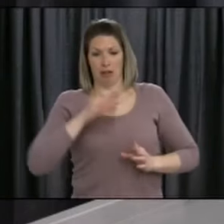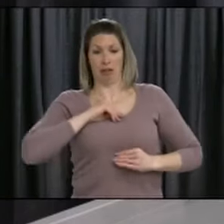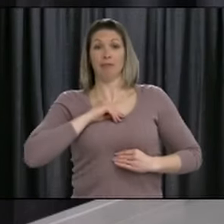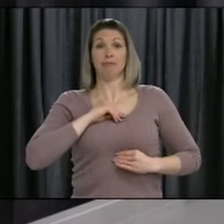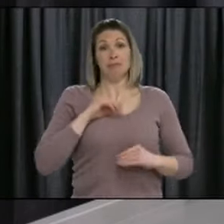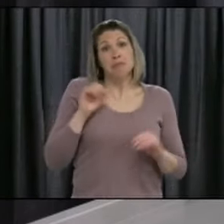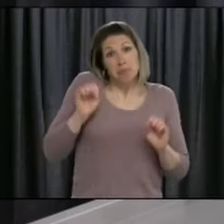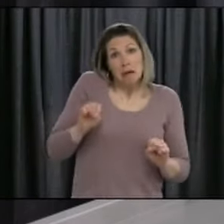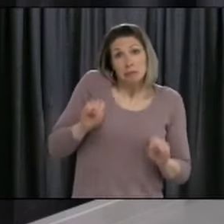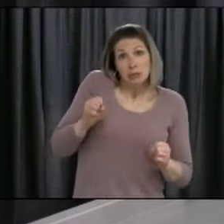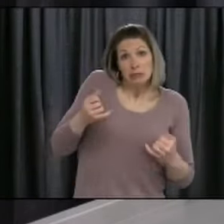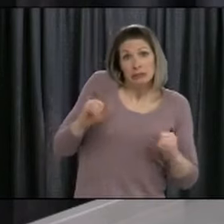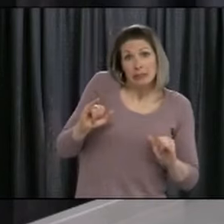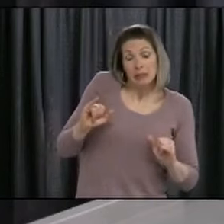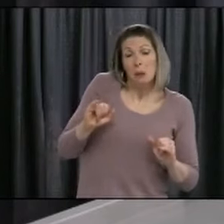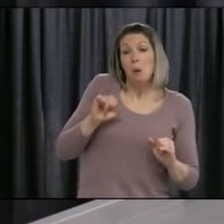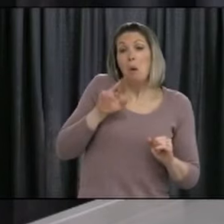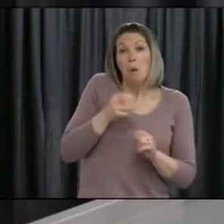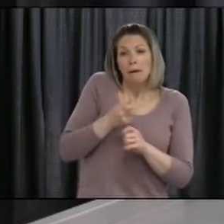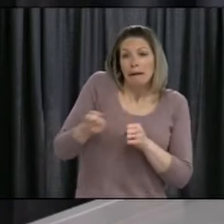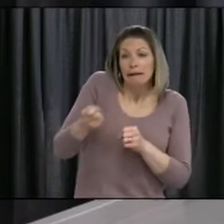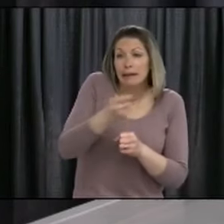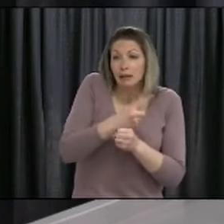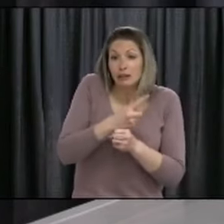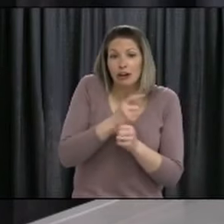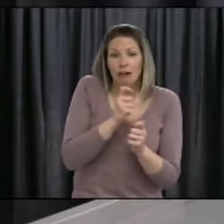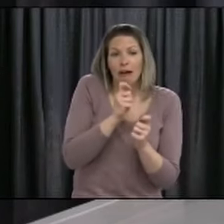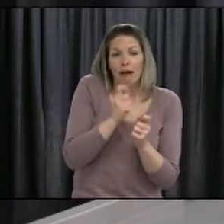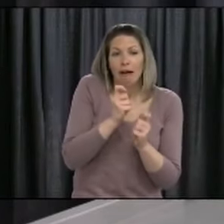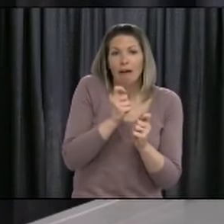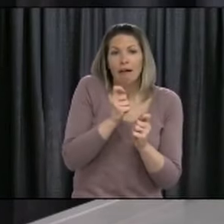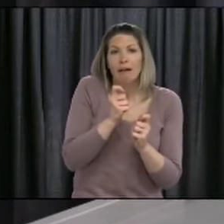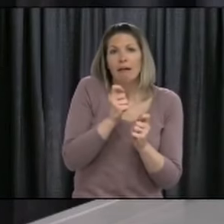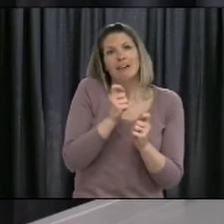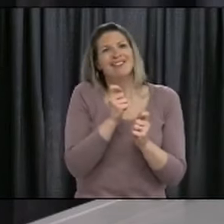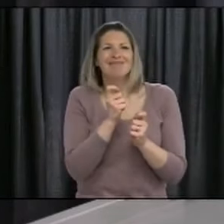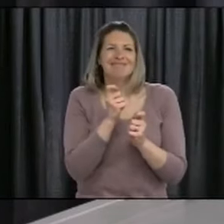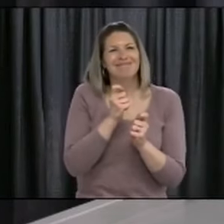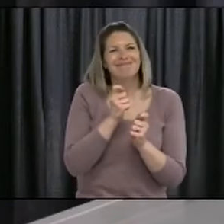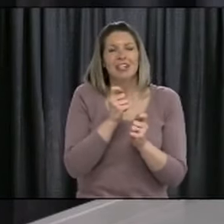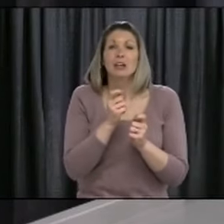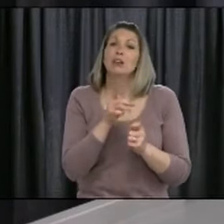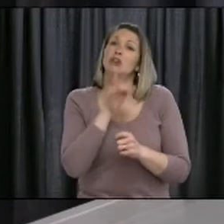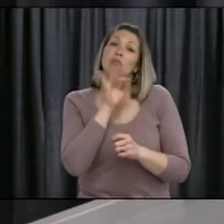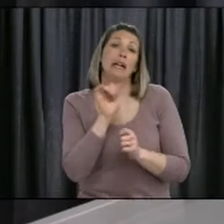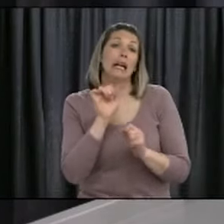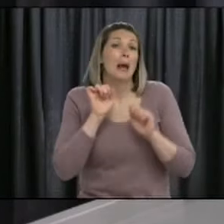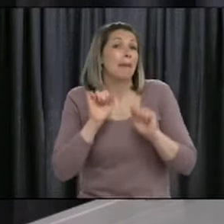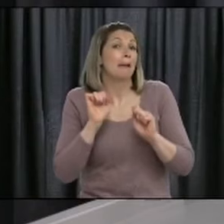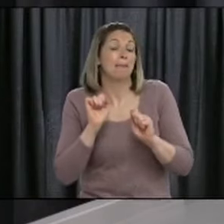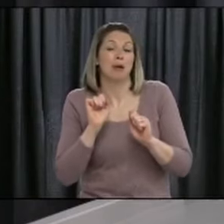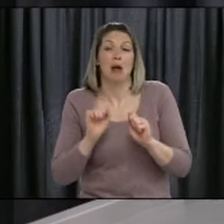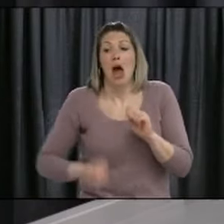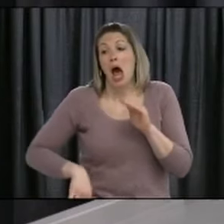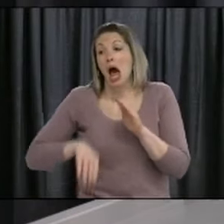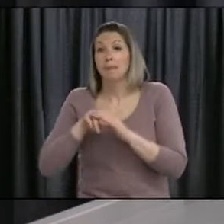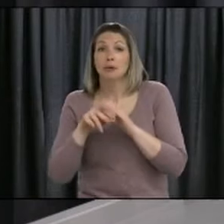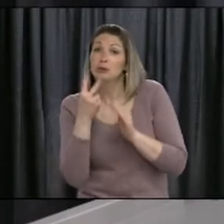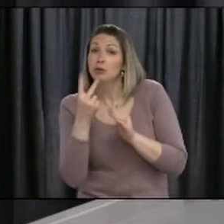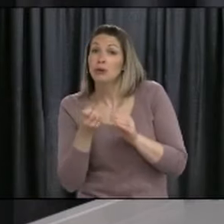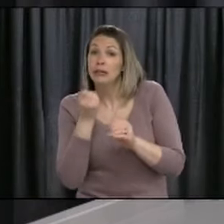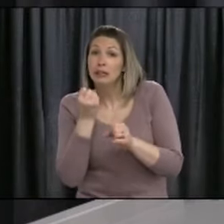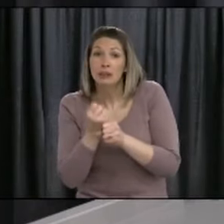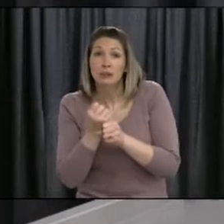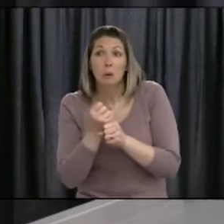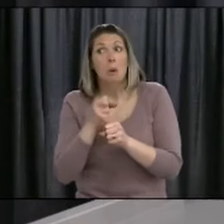in the same way we do with flu. So that means instead of 18 months, it'll be 24 months or 36 months to get from